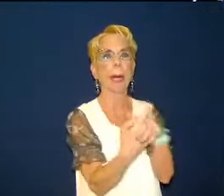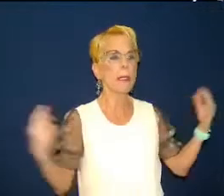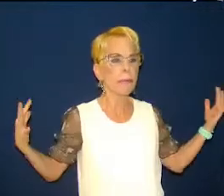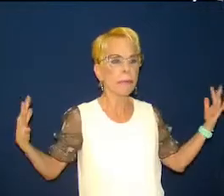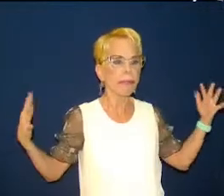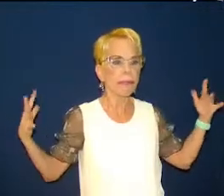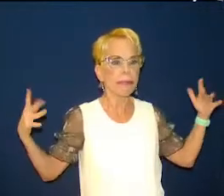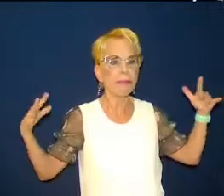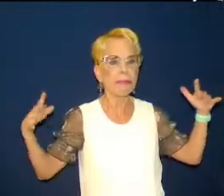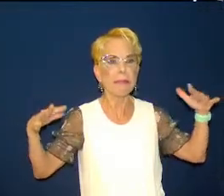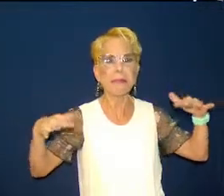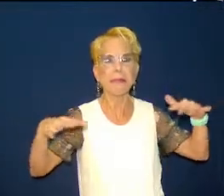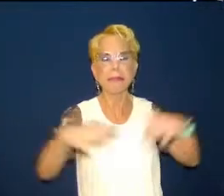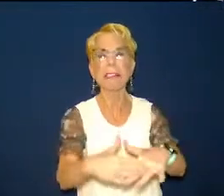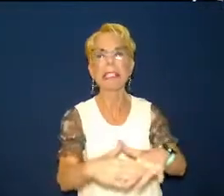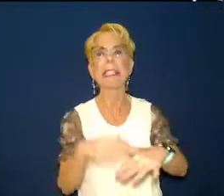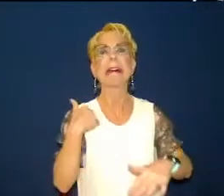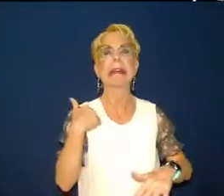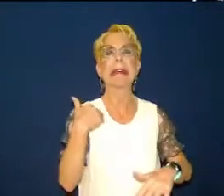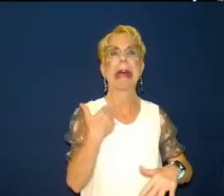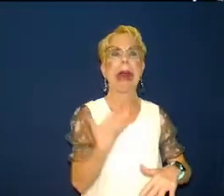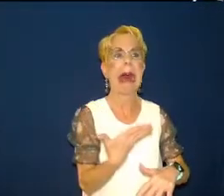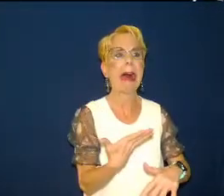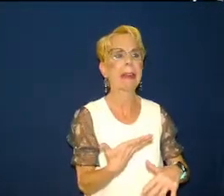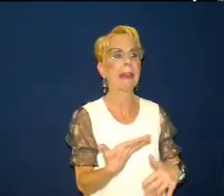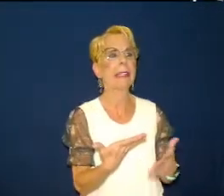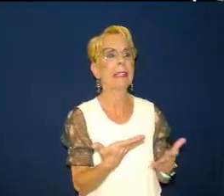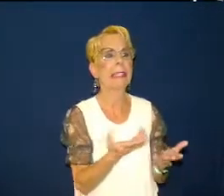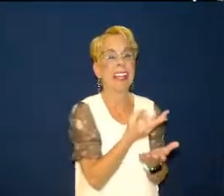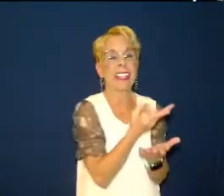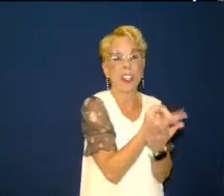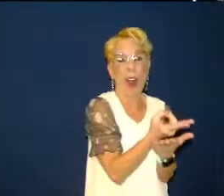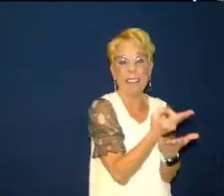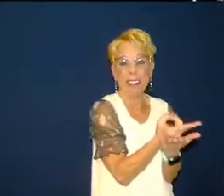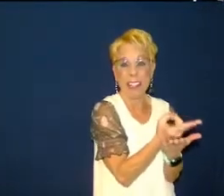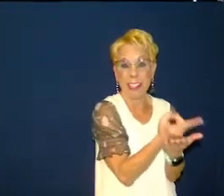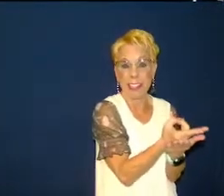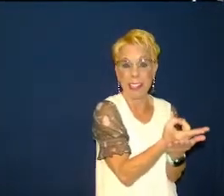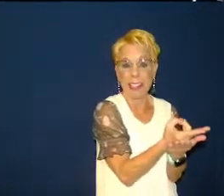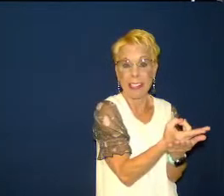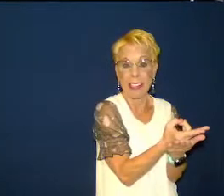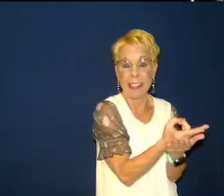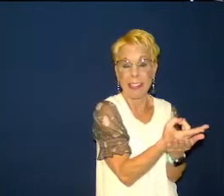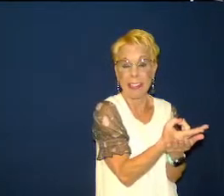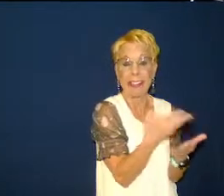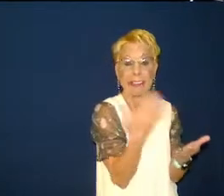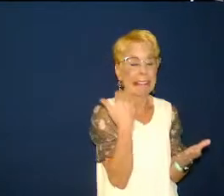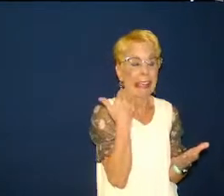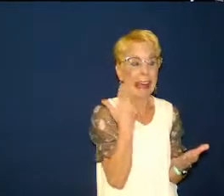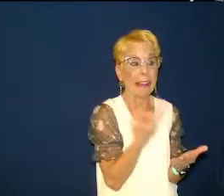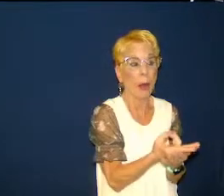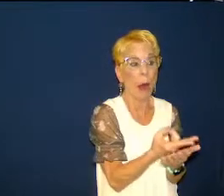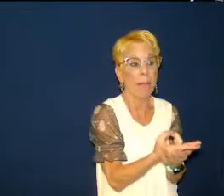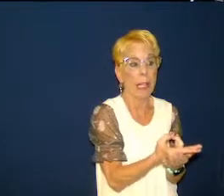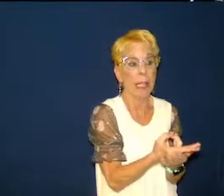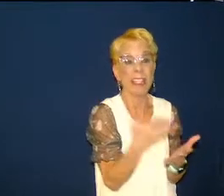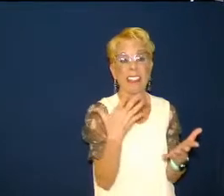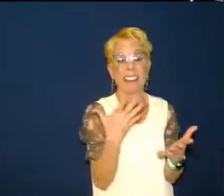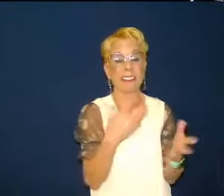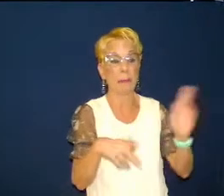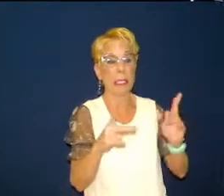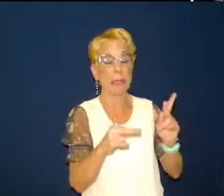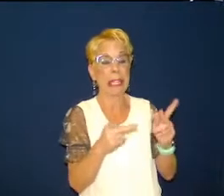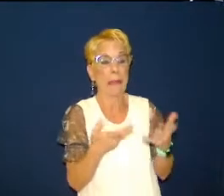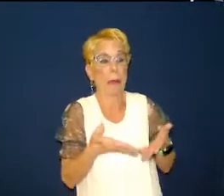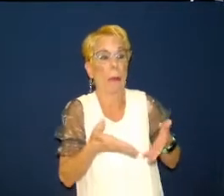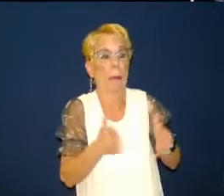and he invited his congregation to come forward to pay their final respects uh to their dead church and uh